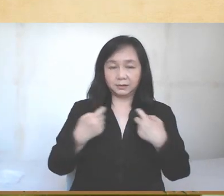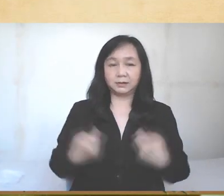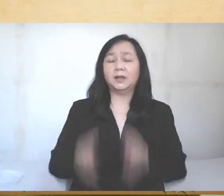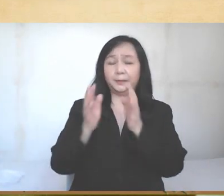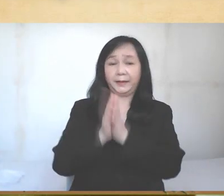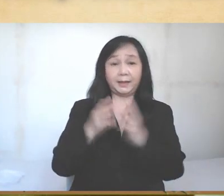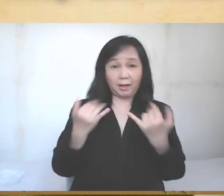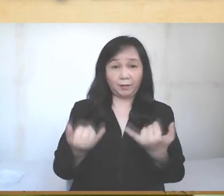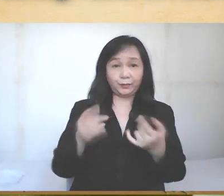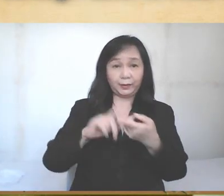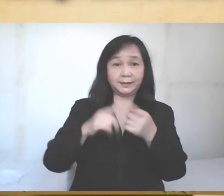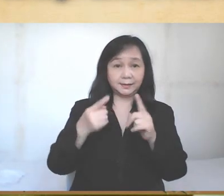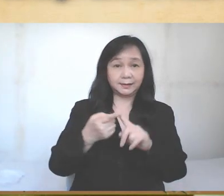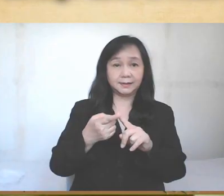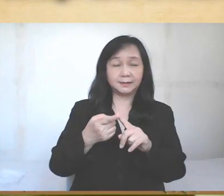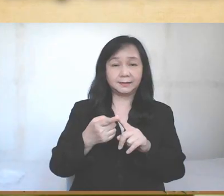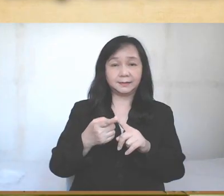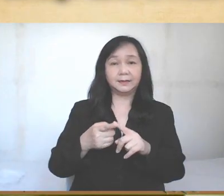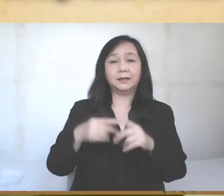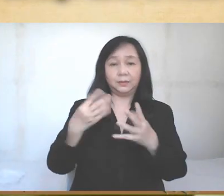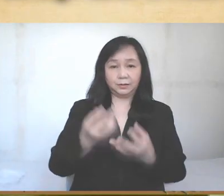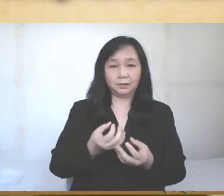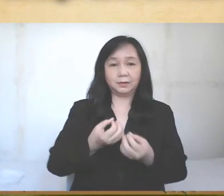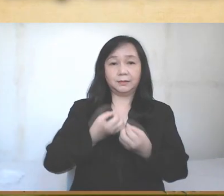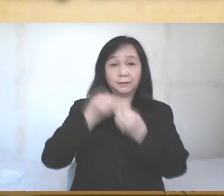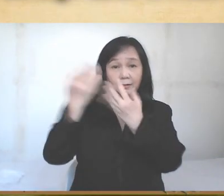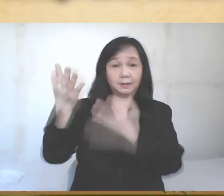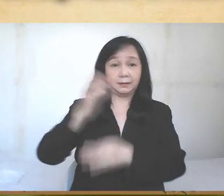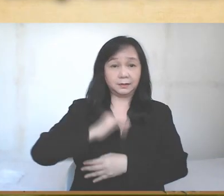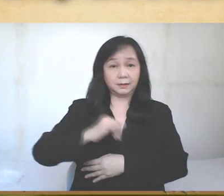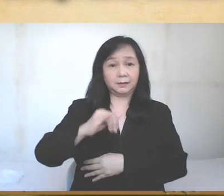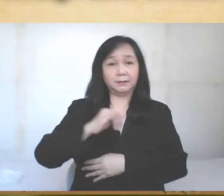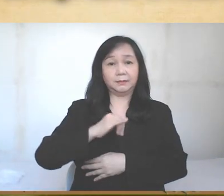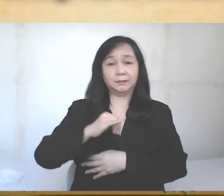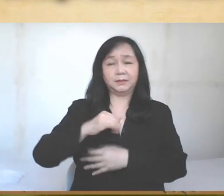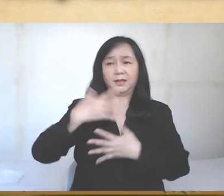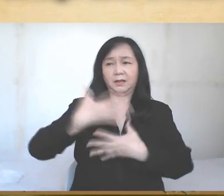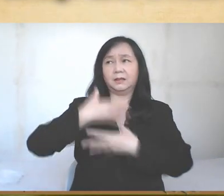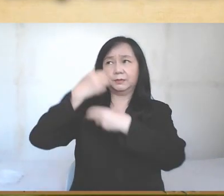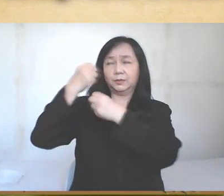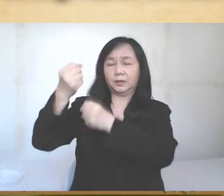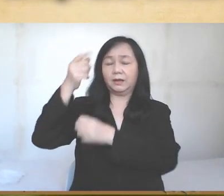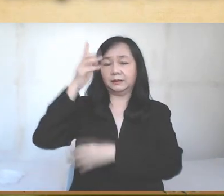iniquities and cleanse me from my sins. Pray now, my dear friends, that this, my sacrifice and yours, may be